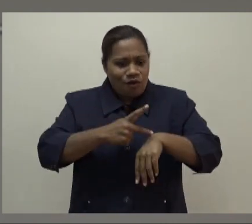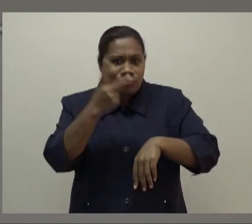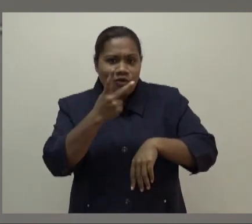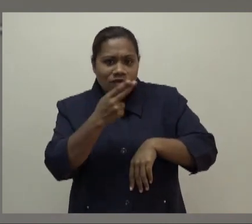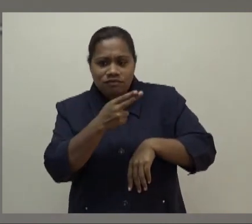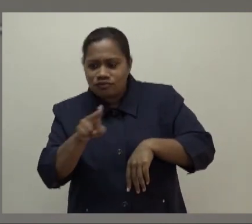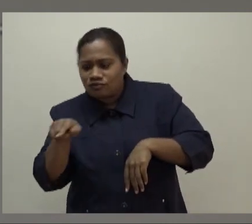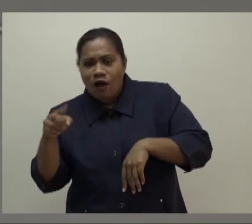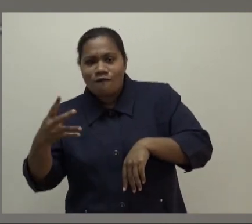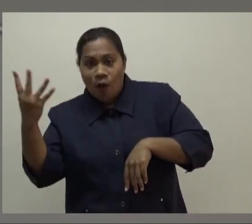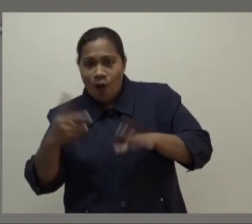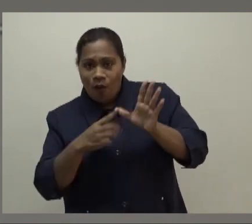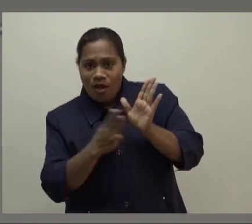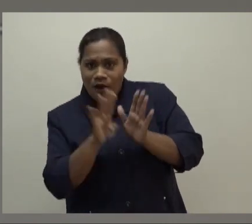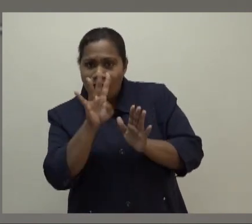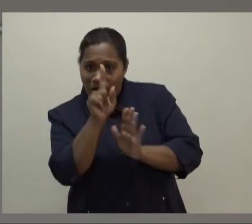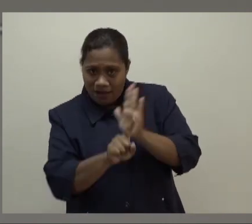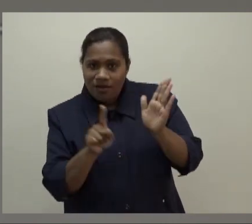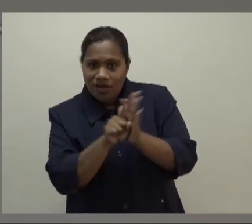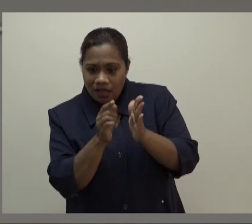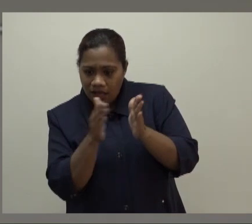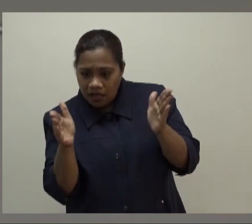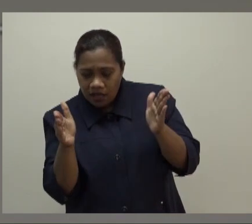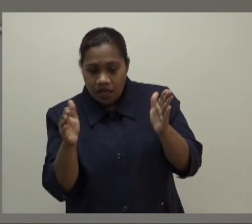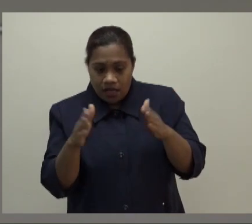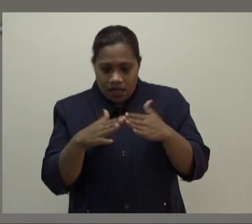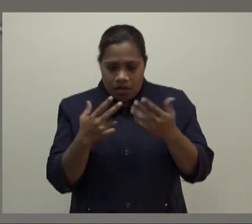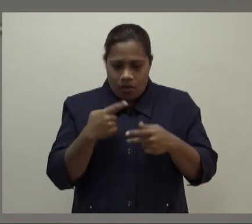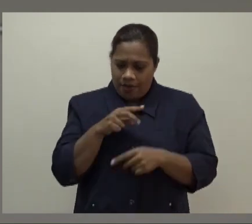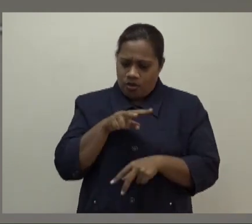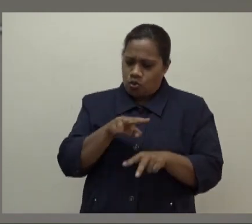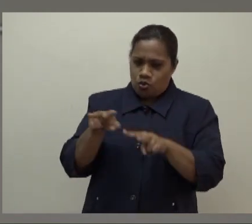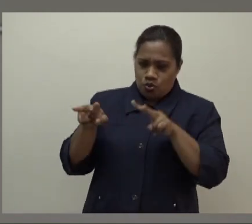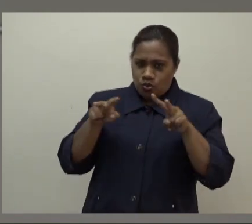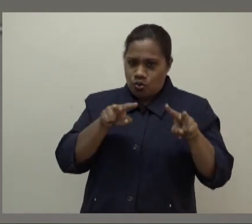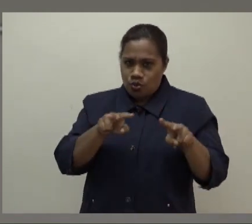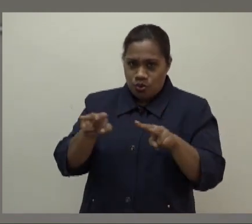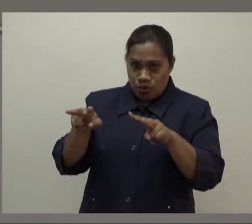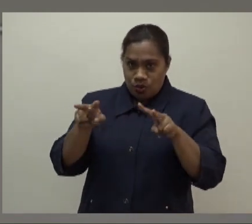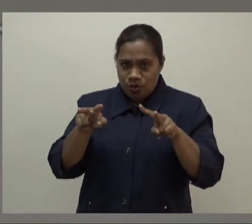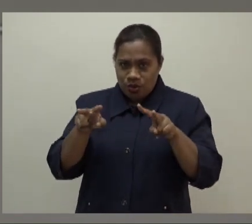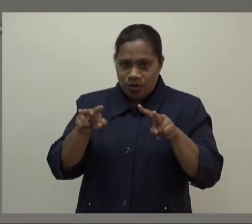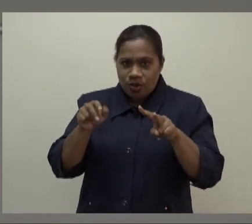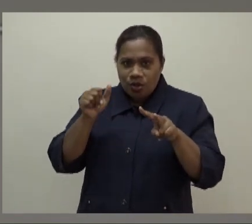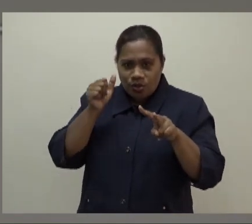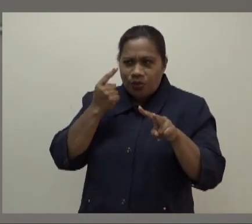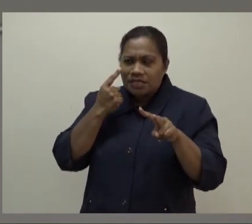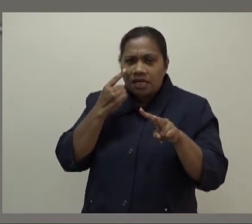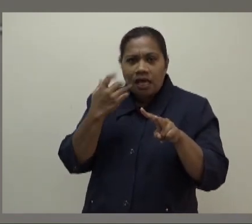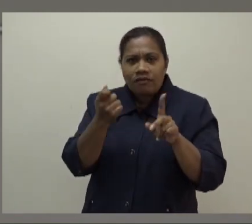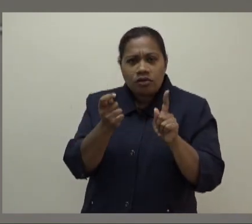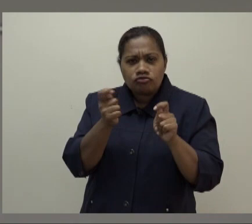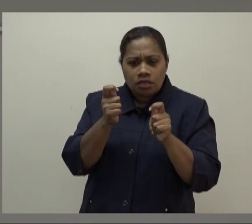moving around, those of you who were authorized to move around during curfew hours due to work, you would have noticed a change in the